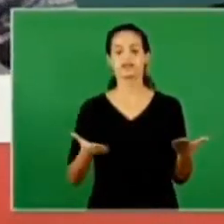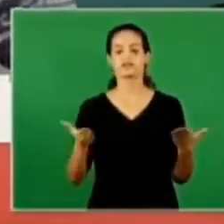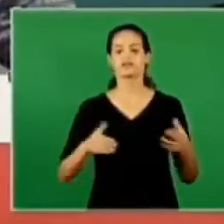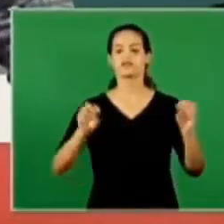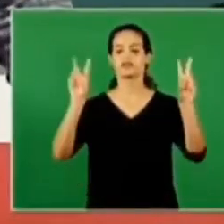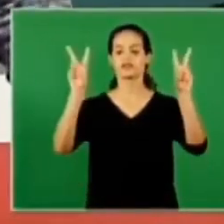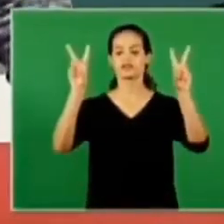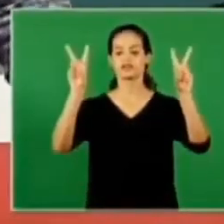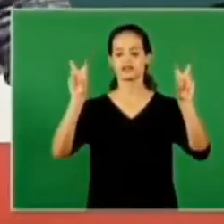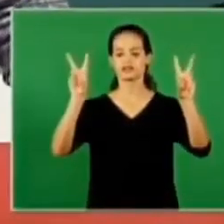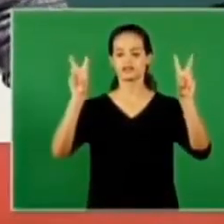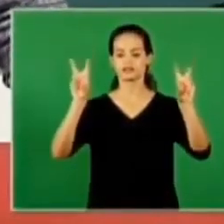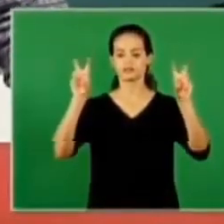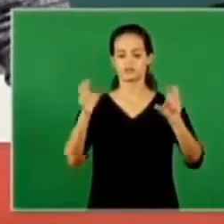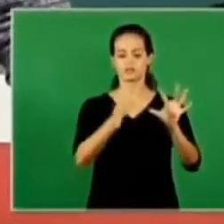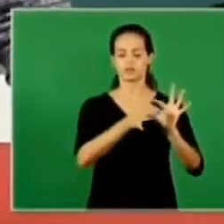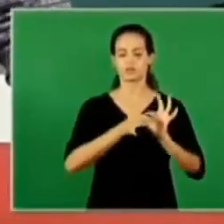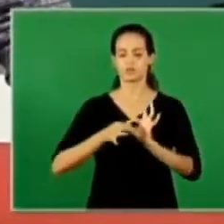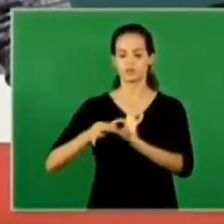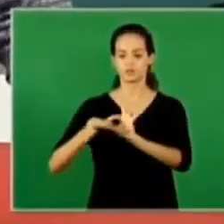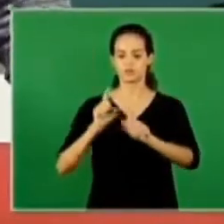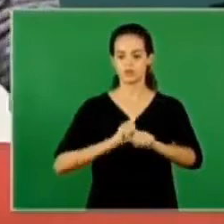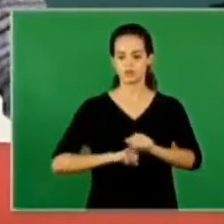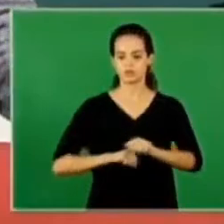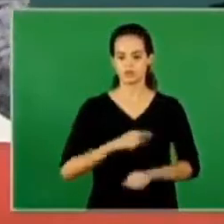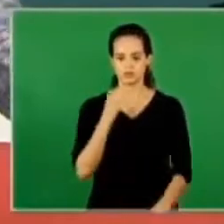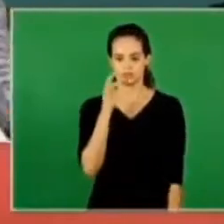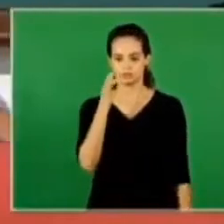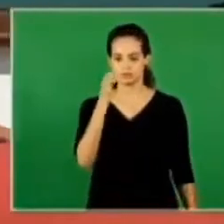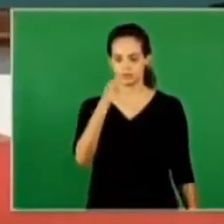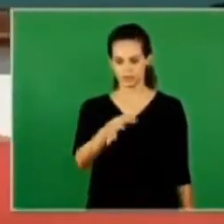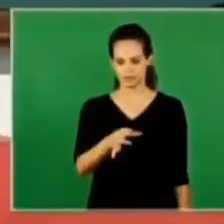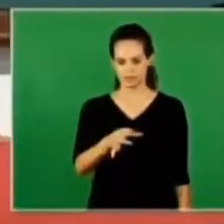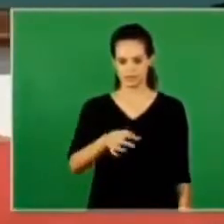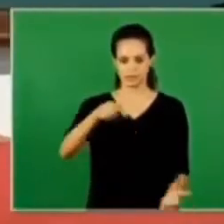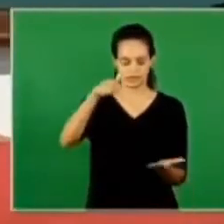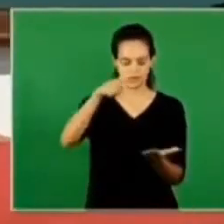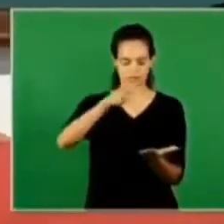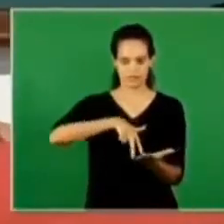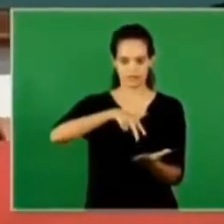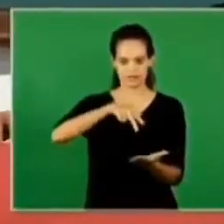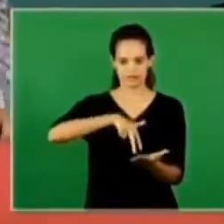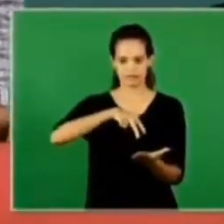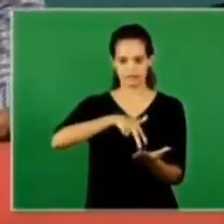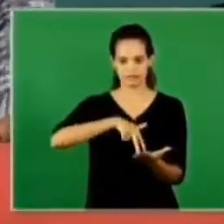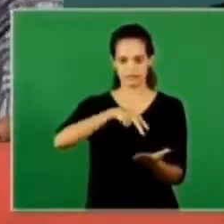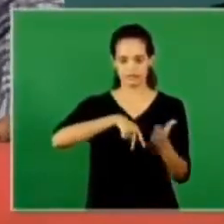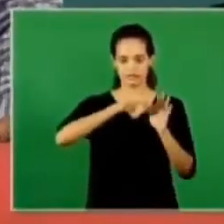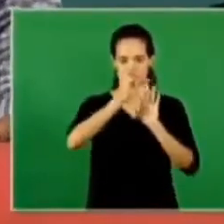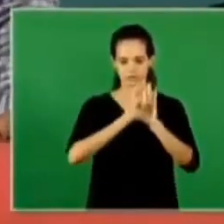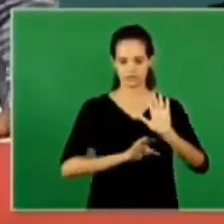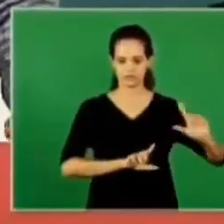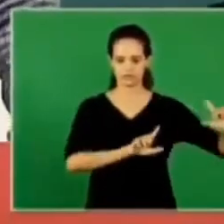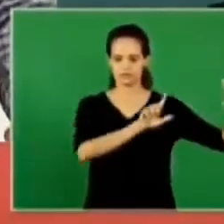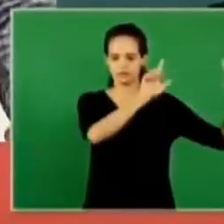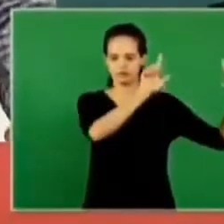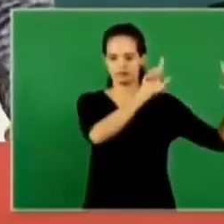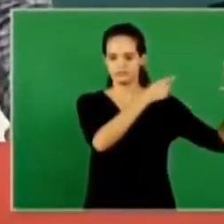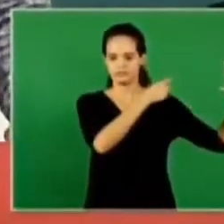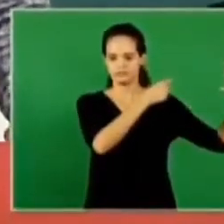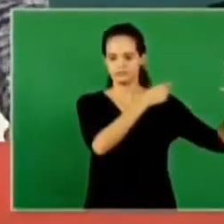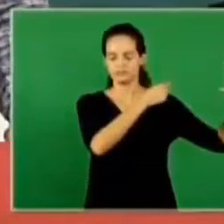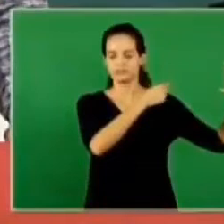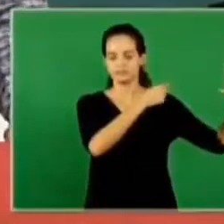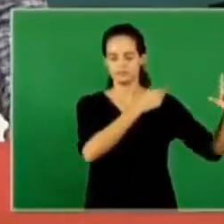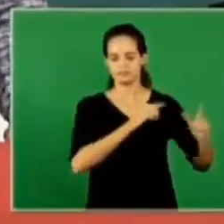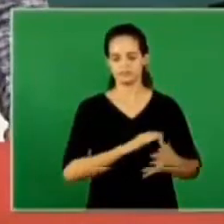is a fellowship and a time council i invite you to read in the group the text will be in the